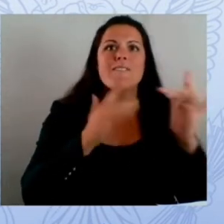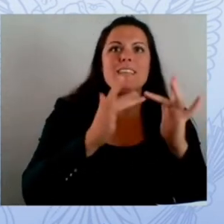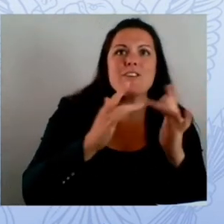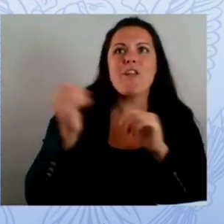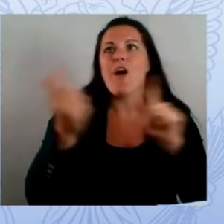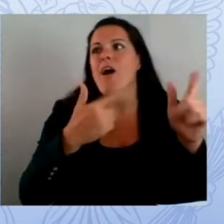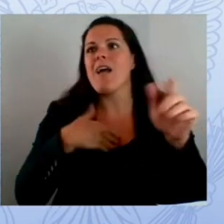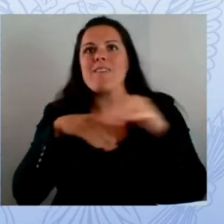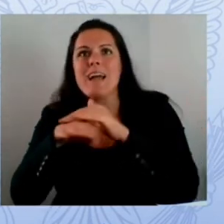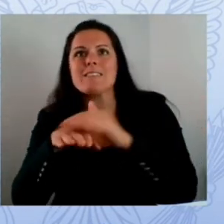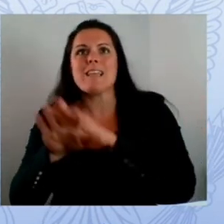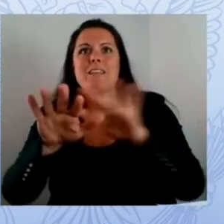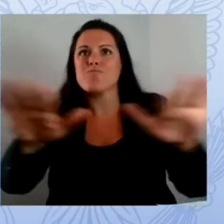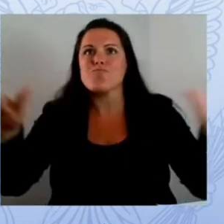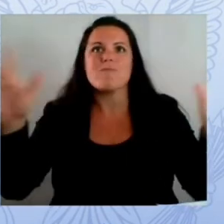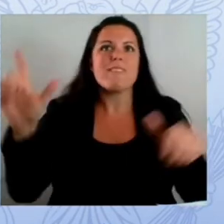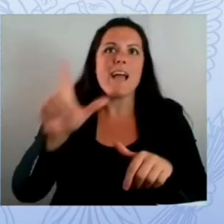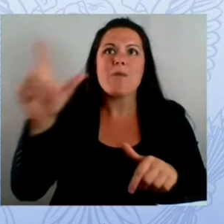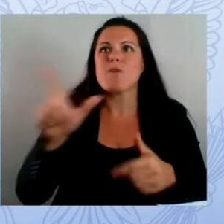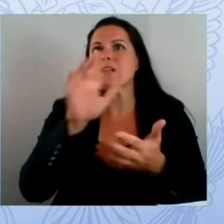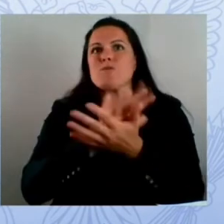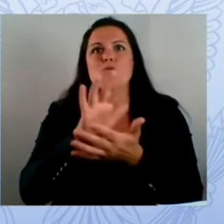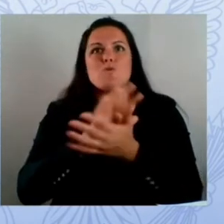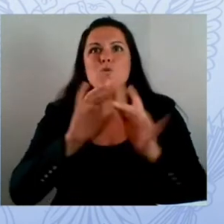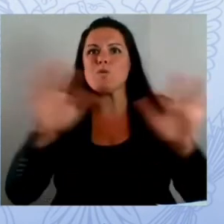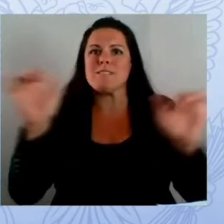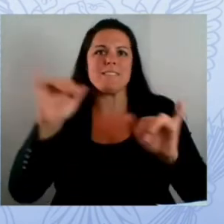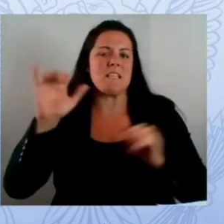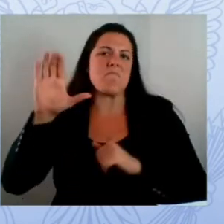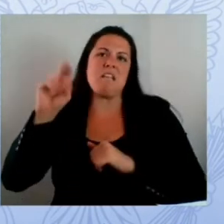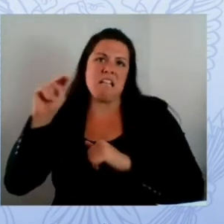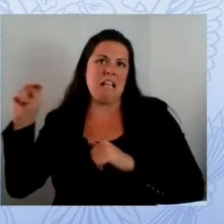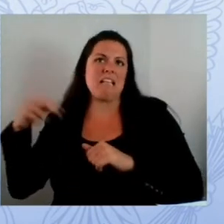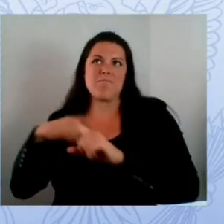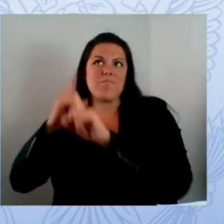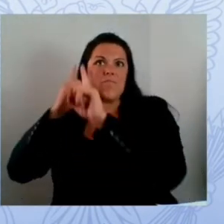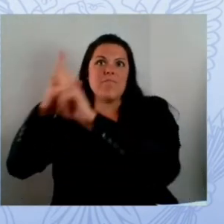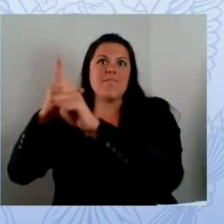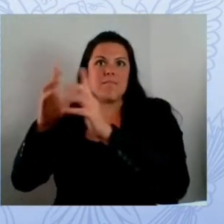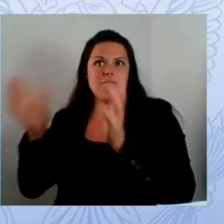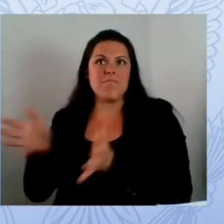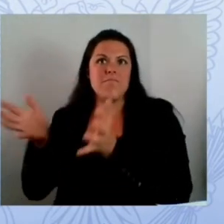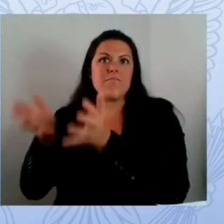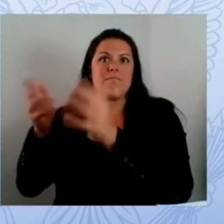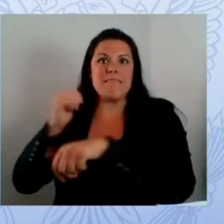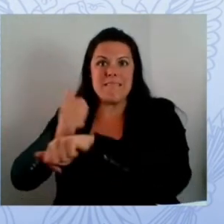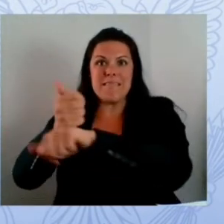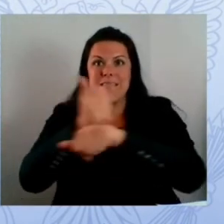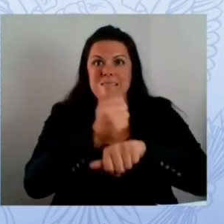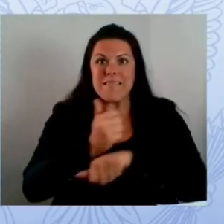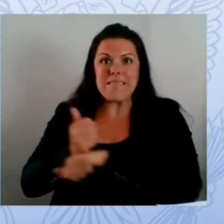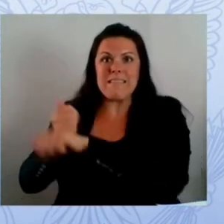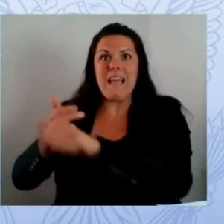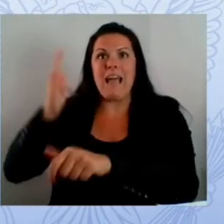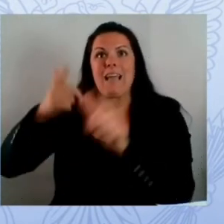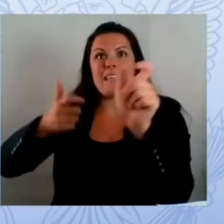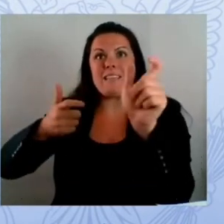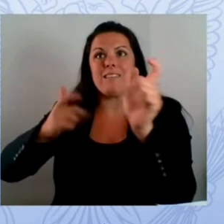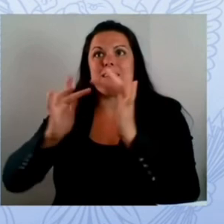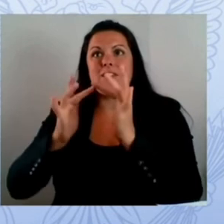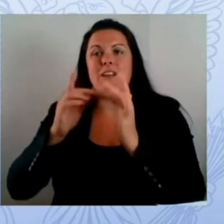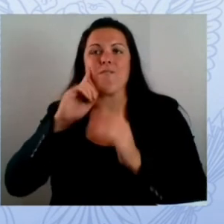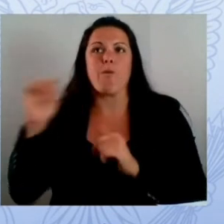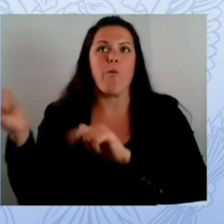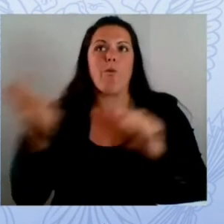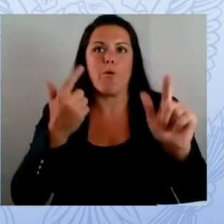education view of cyber security is really important in addition to believing that equity of speed is important we also believe that